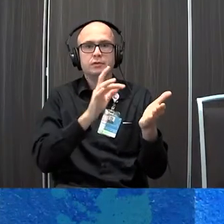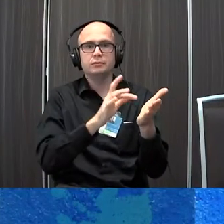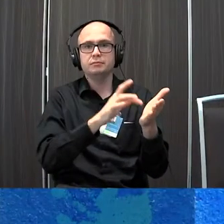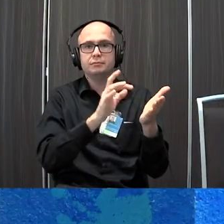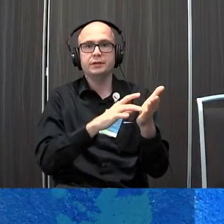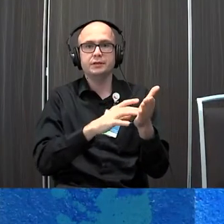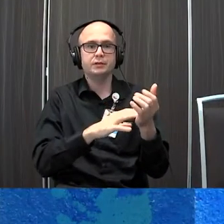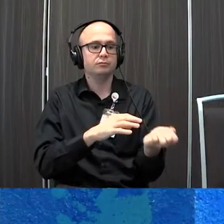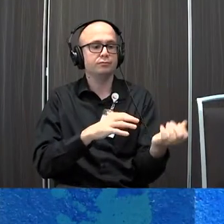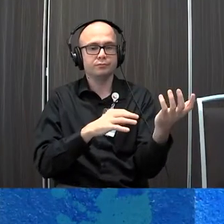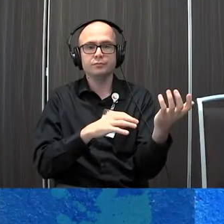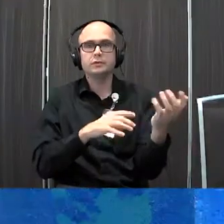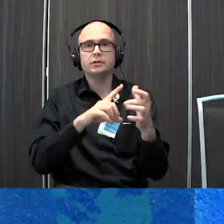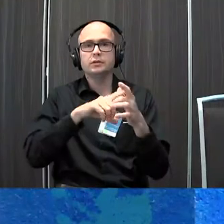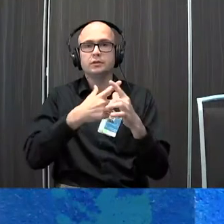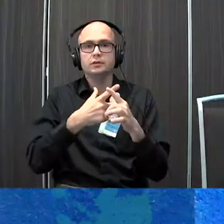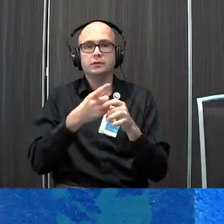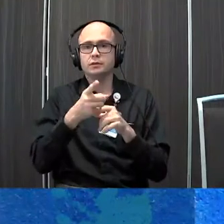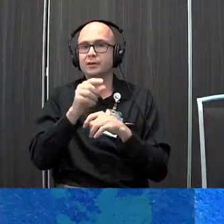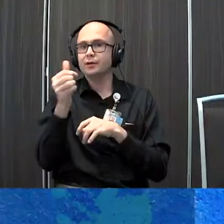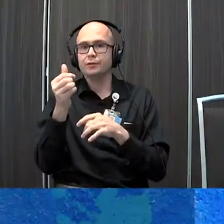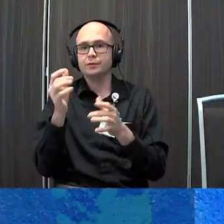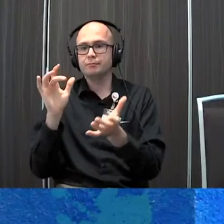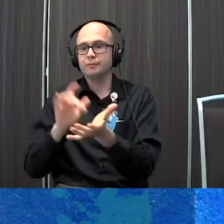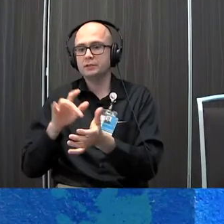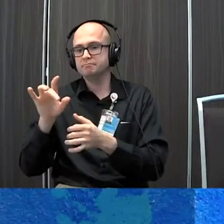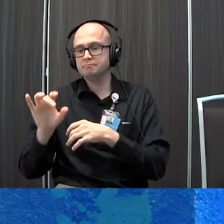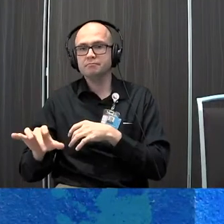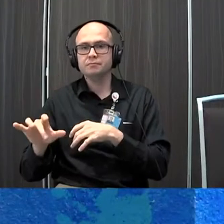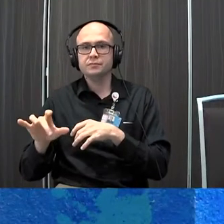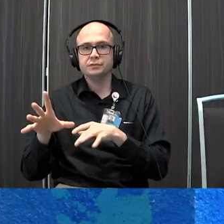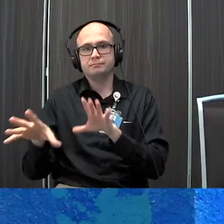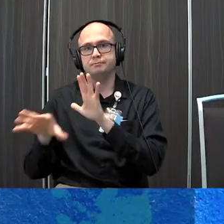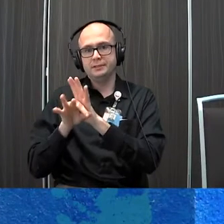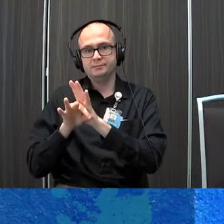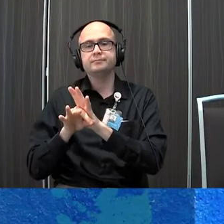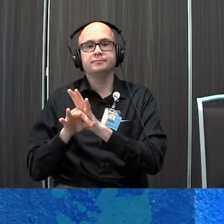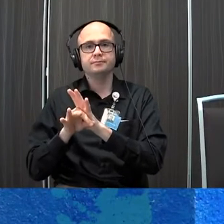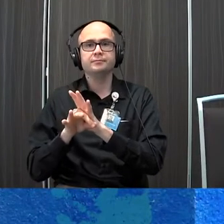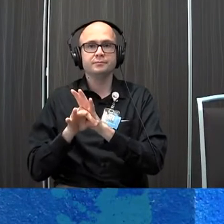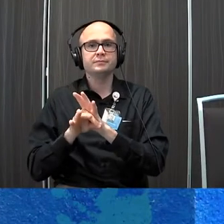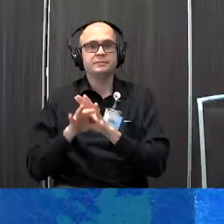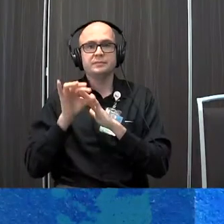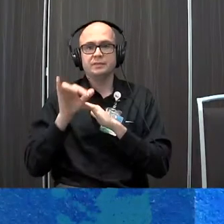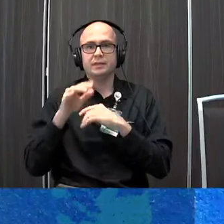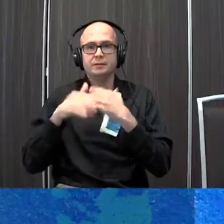highlighted then and then another button is pressed to make a selection so that process is called scanning